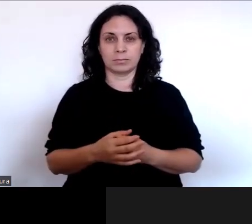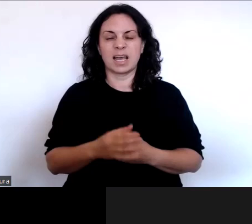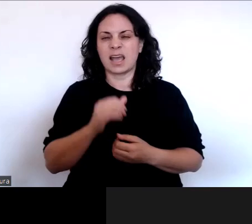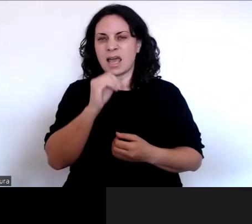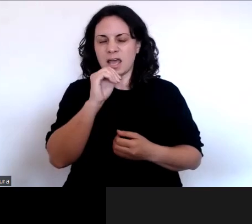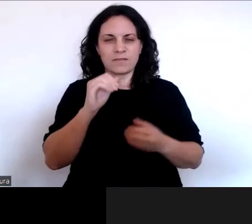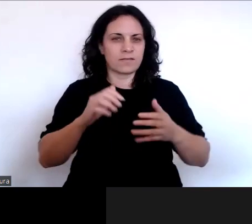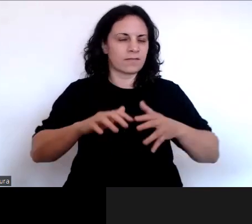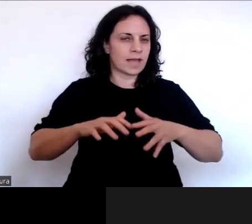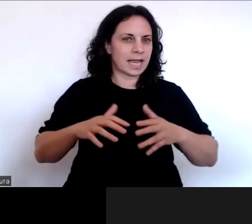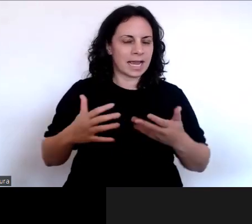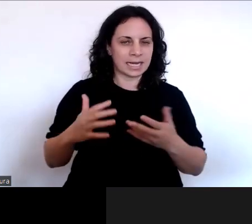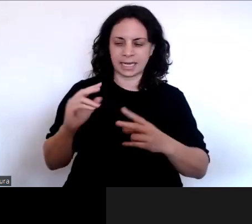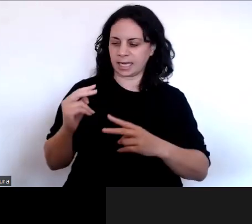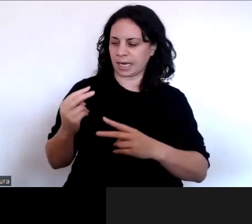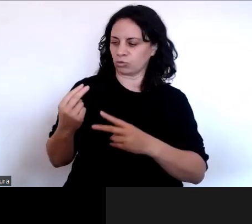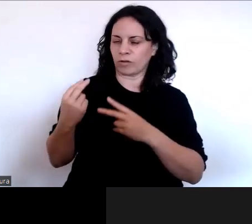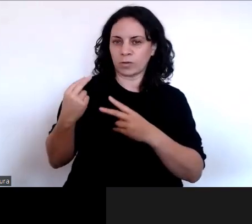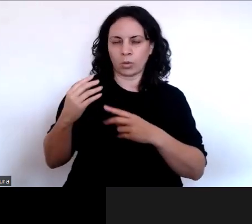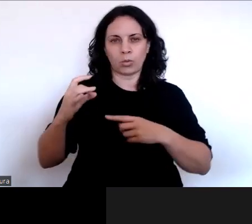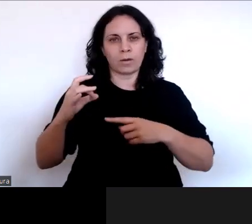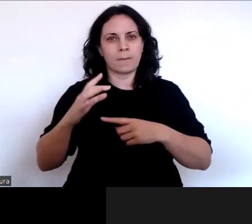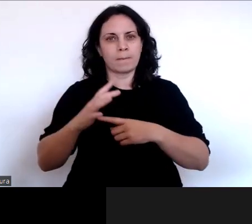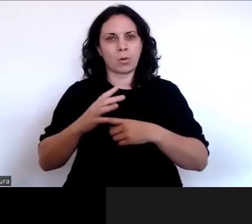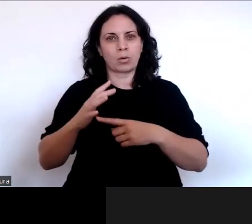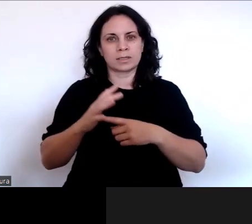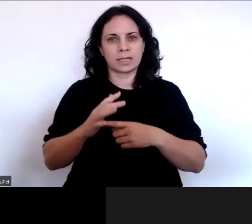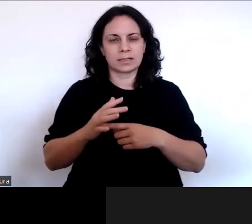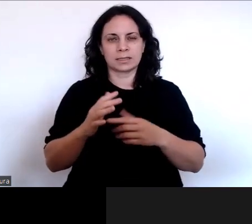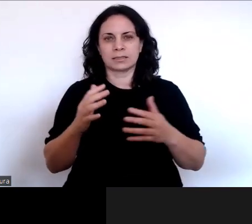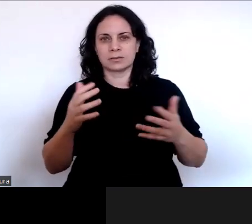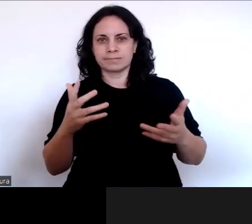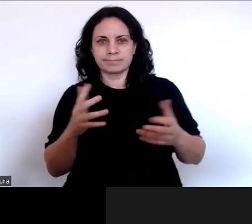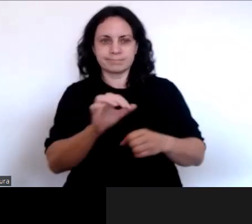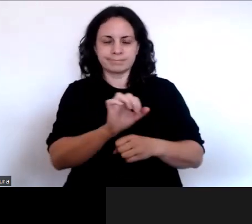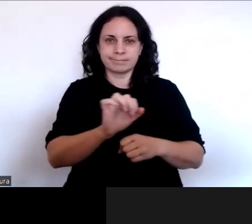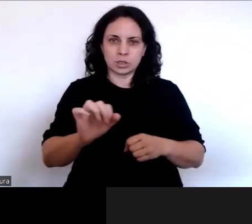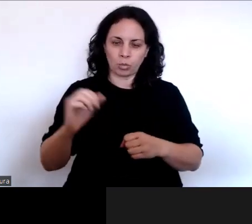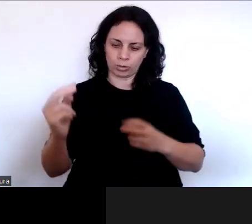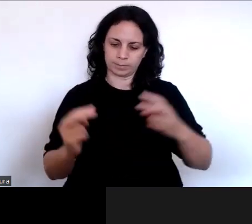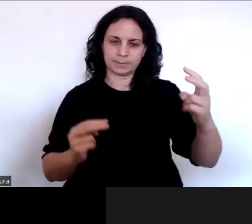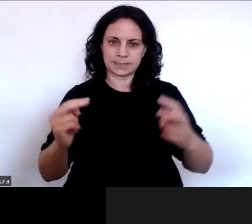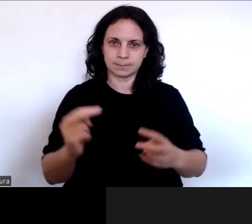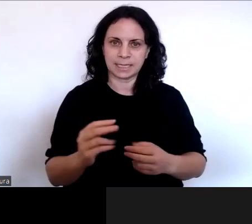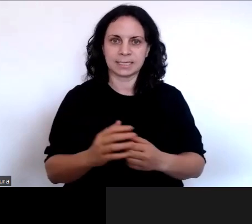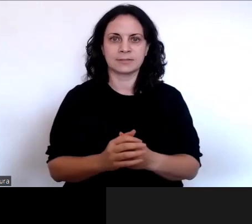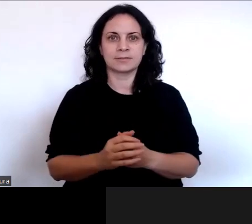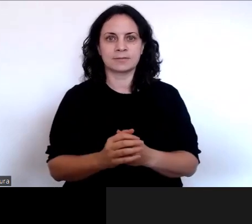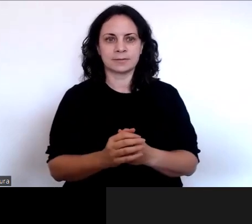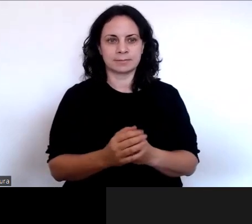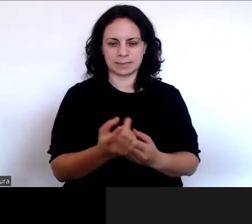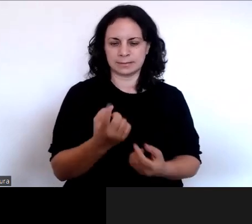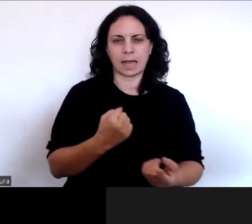to hear from people who have actual life experience of the law that we're reviewing.